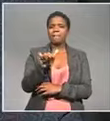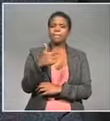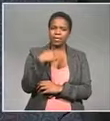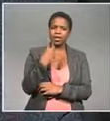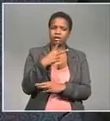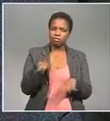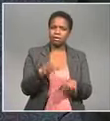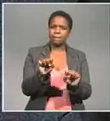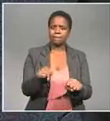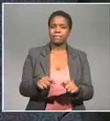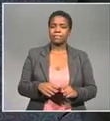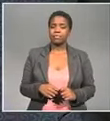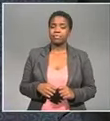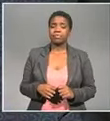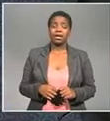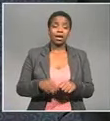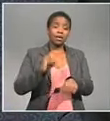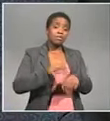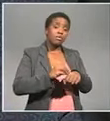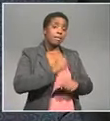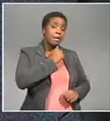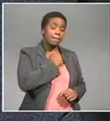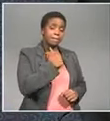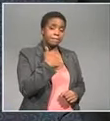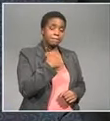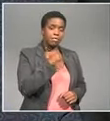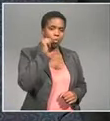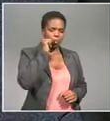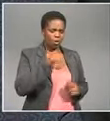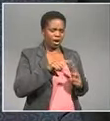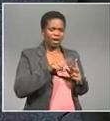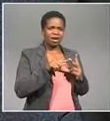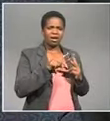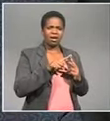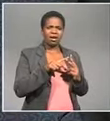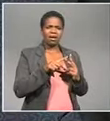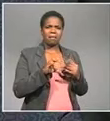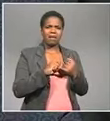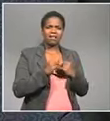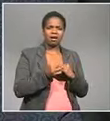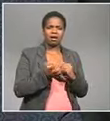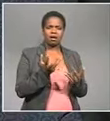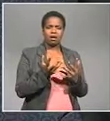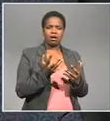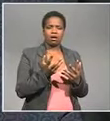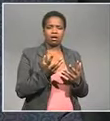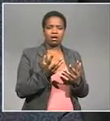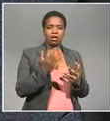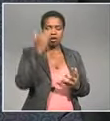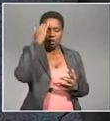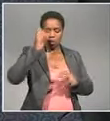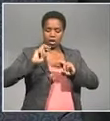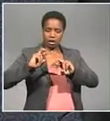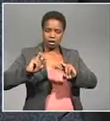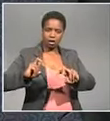I think my problem is that once you start manipulating the outcome of cases